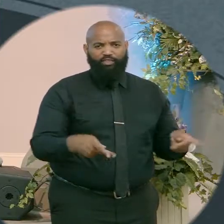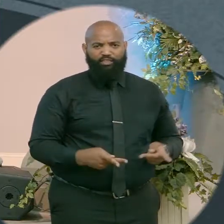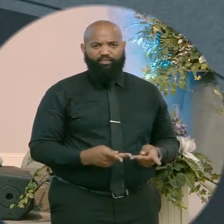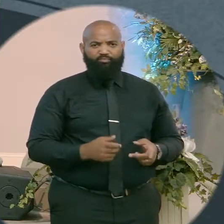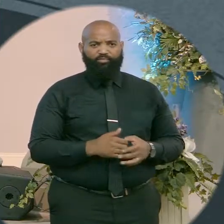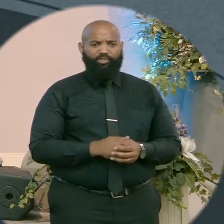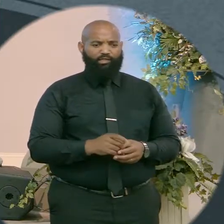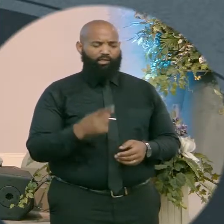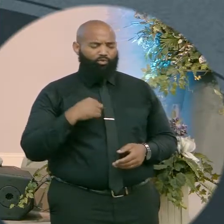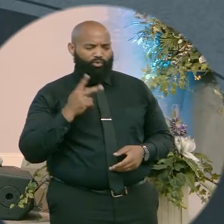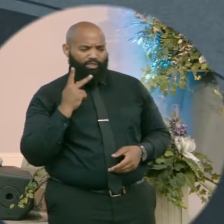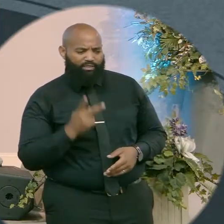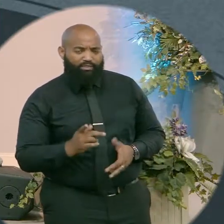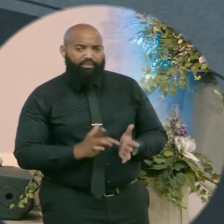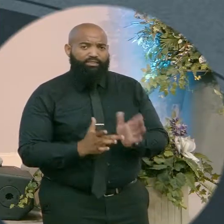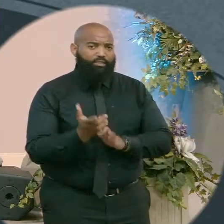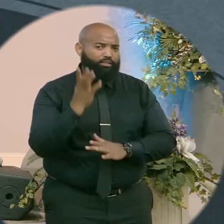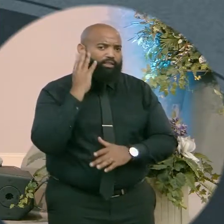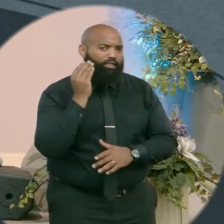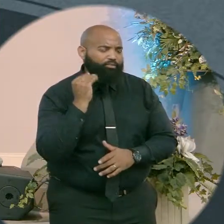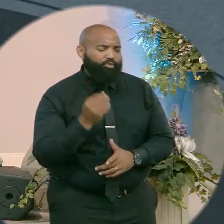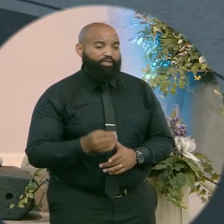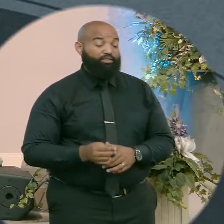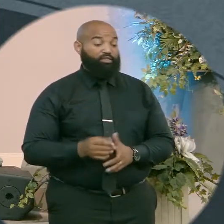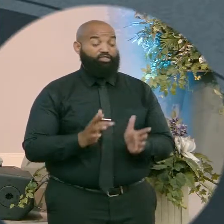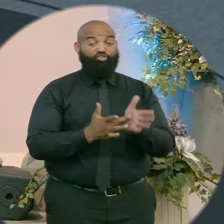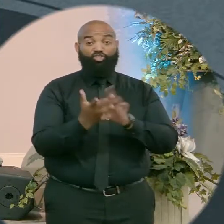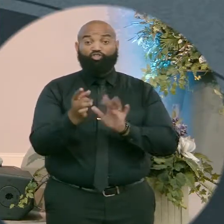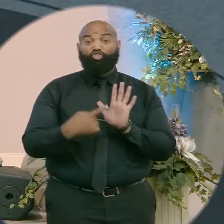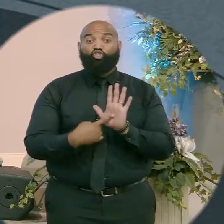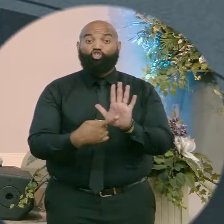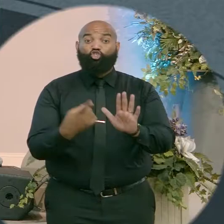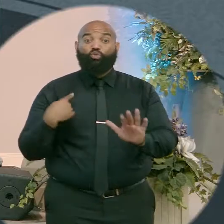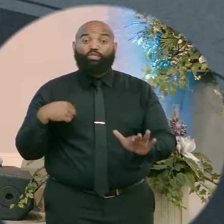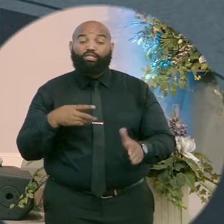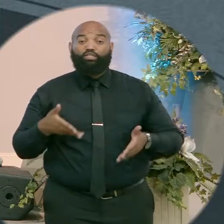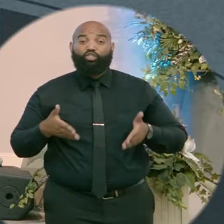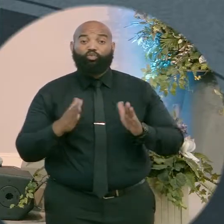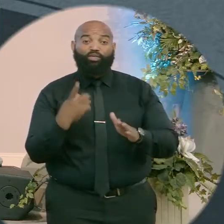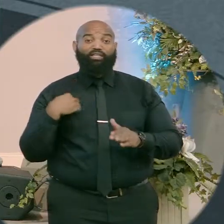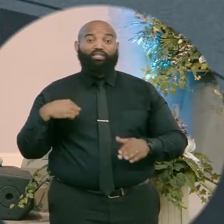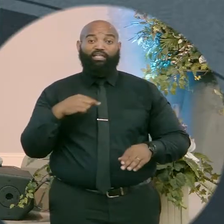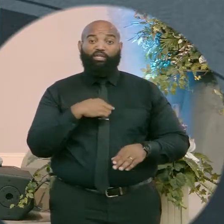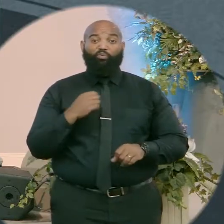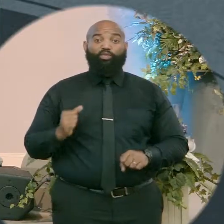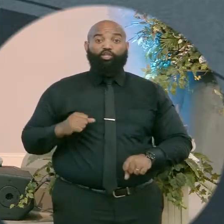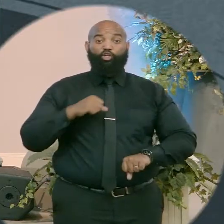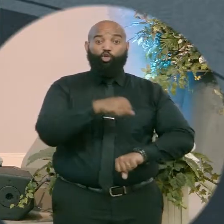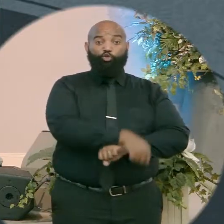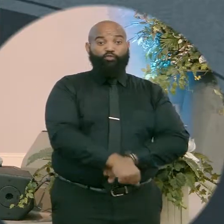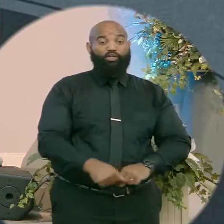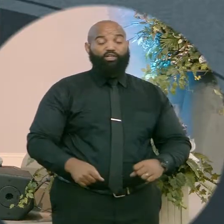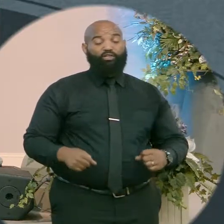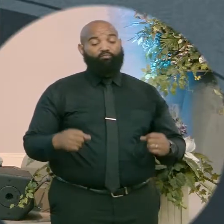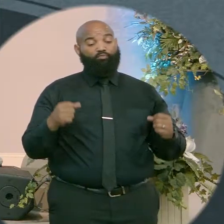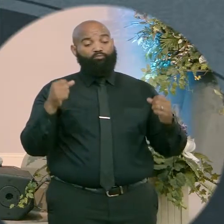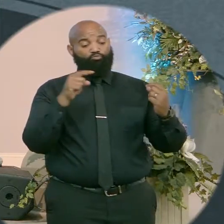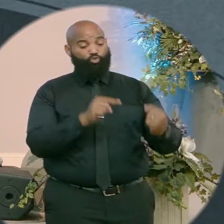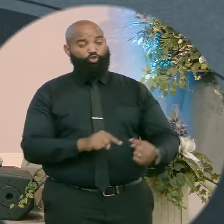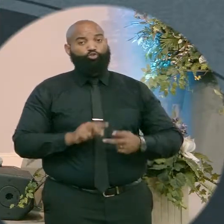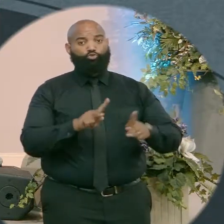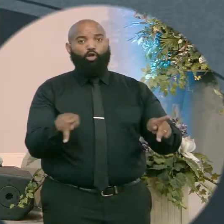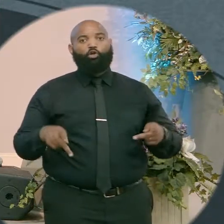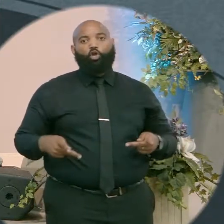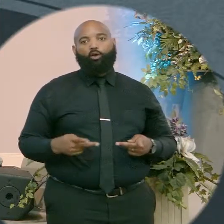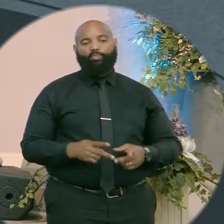look at this and we think about this today, Jesus is showing us how to walk through dark, wild, and uncomfortable places. He's showing us